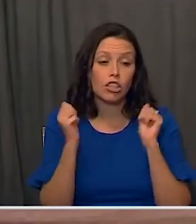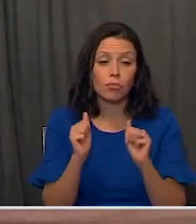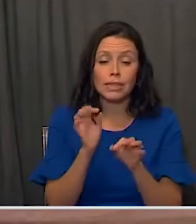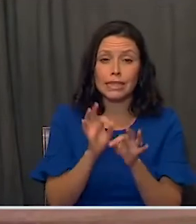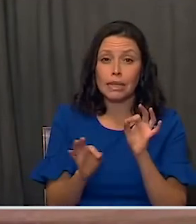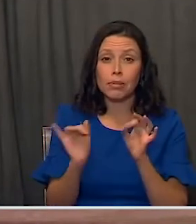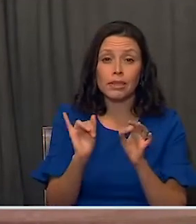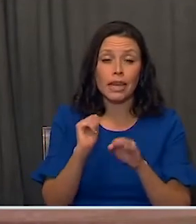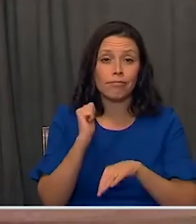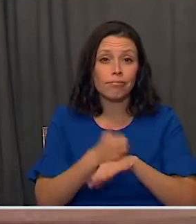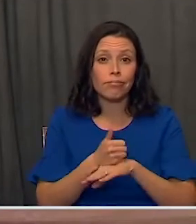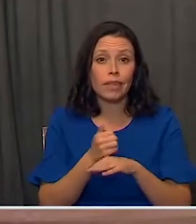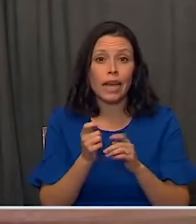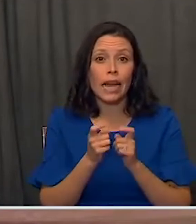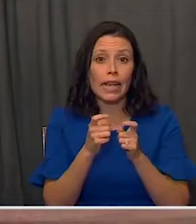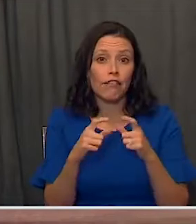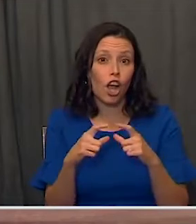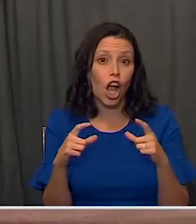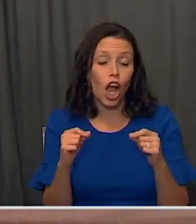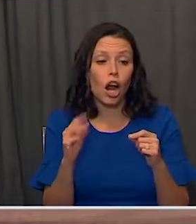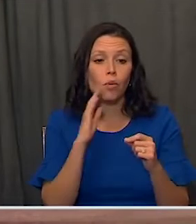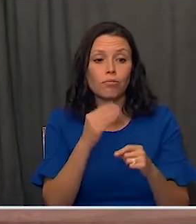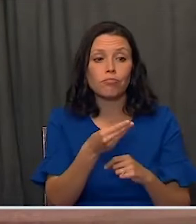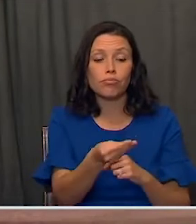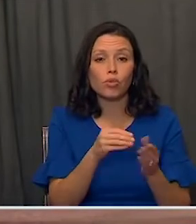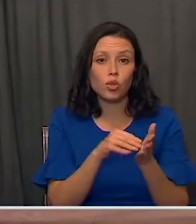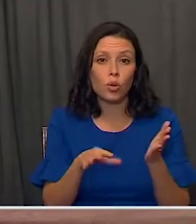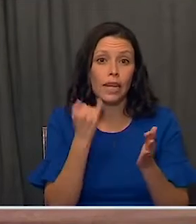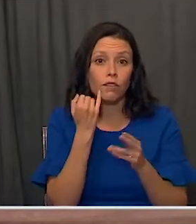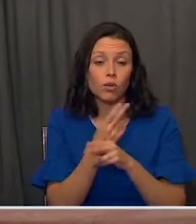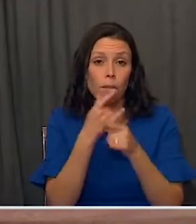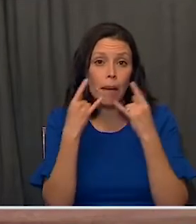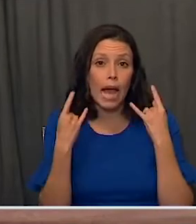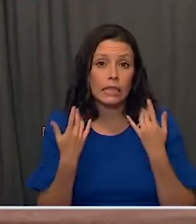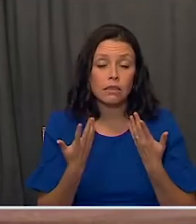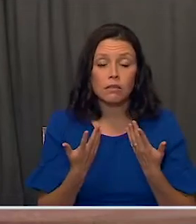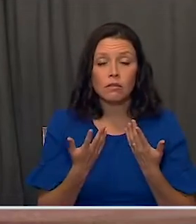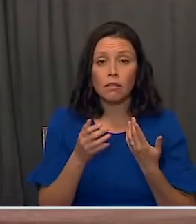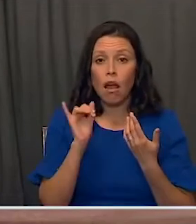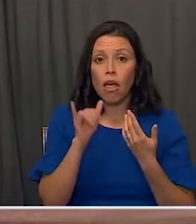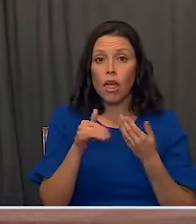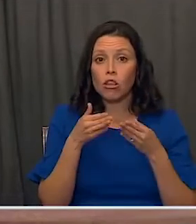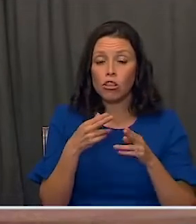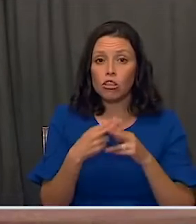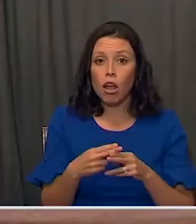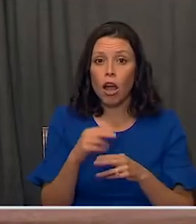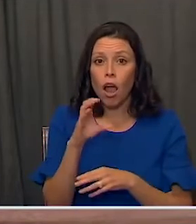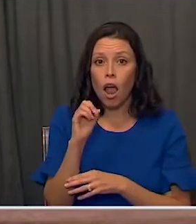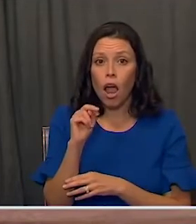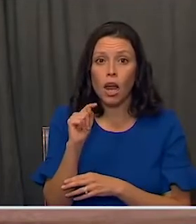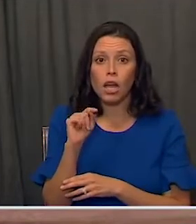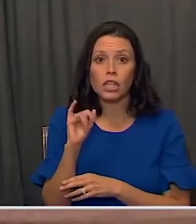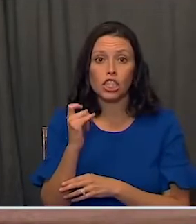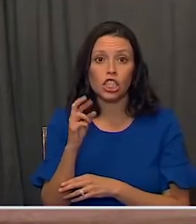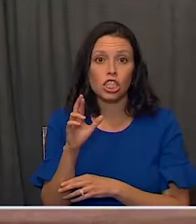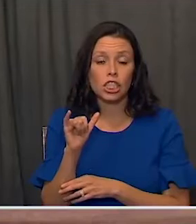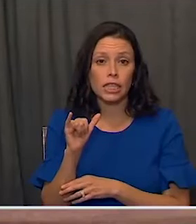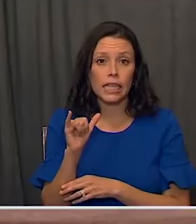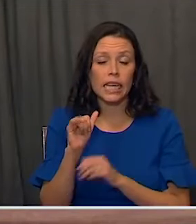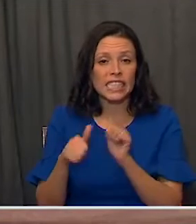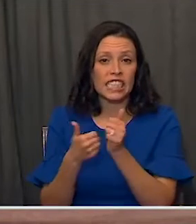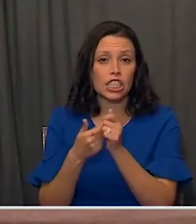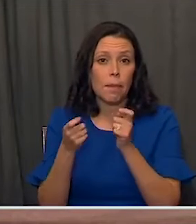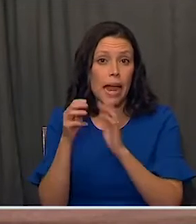as simple as implementing a small gift card being given out to a student wearing a mask. This technique, known as contingency management, has had great